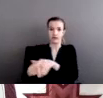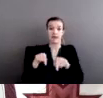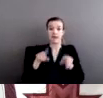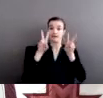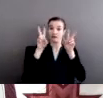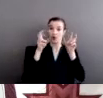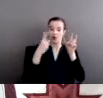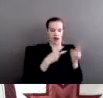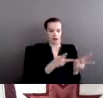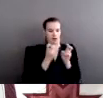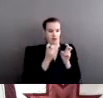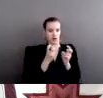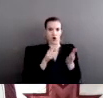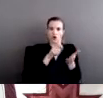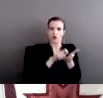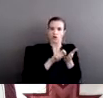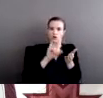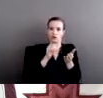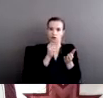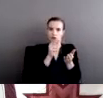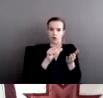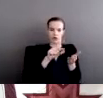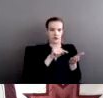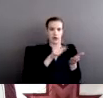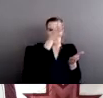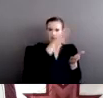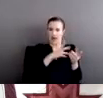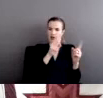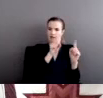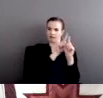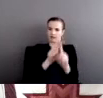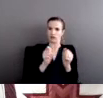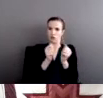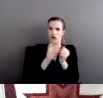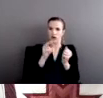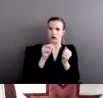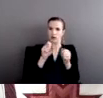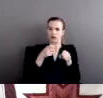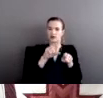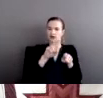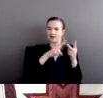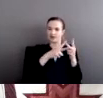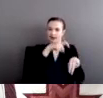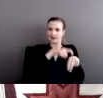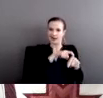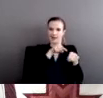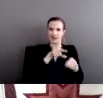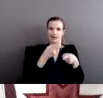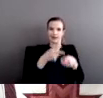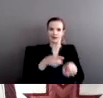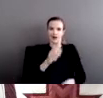Christopher Columbus on his second journey in 1495. And this comes directly from his writings.